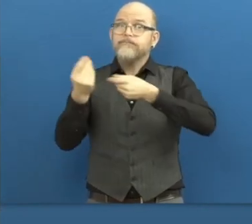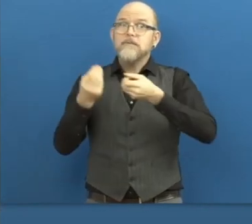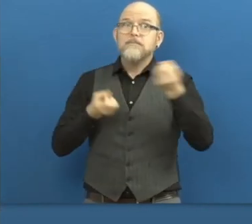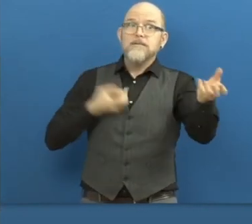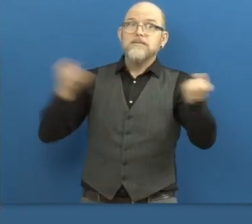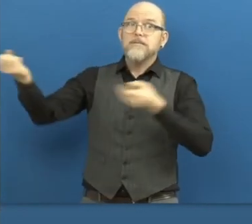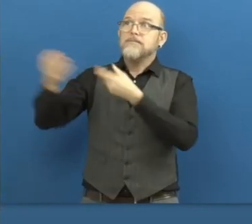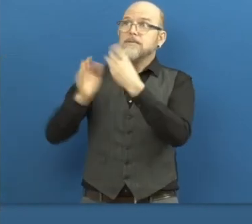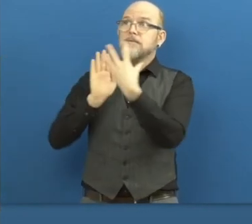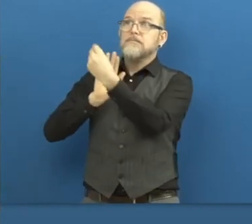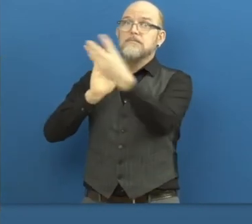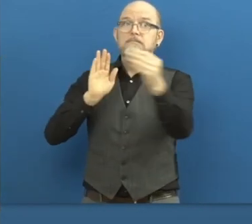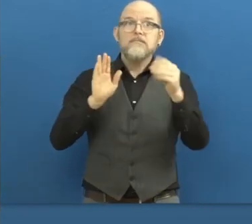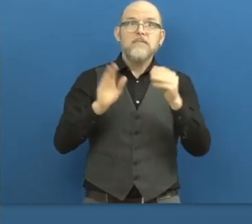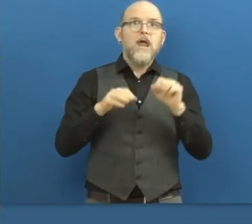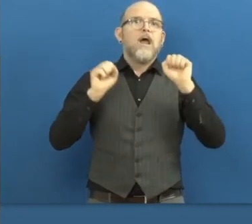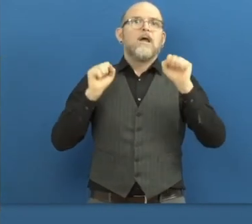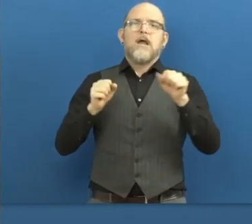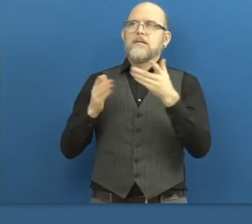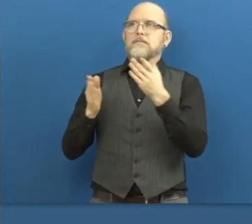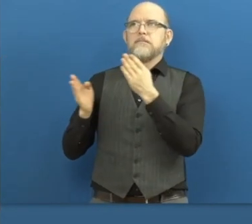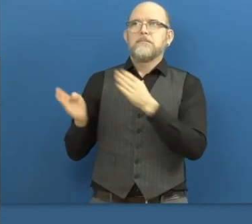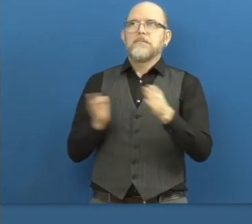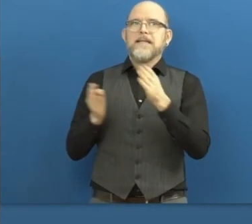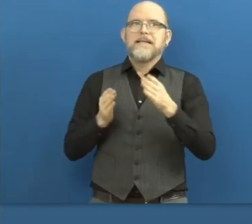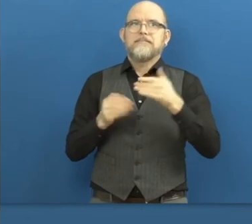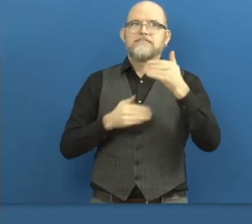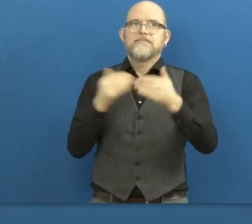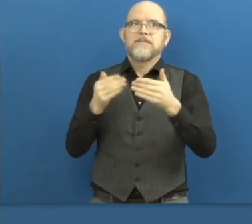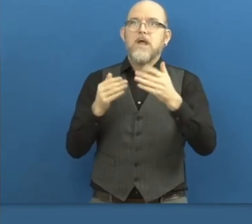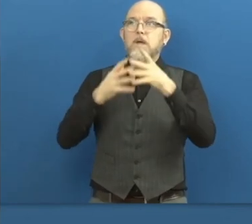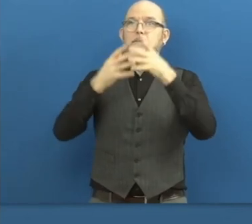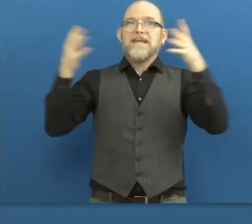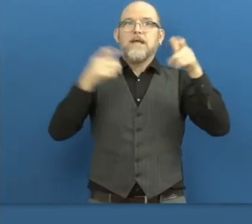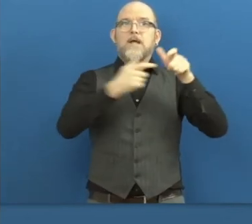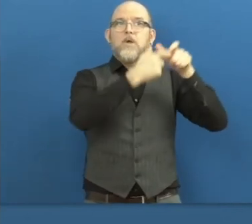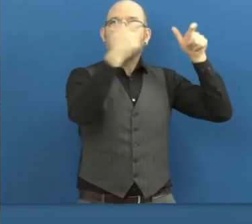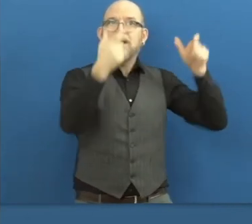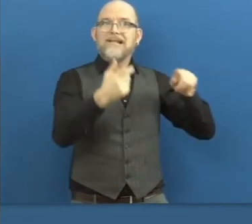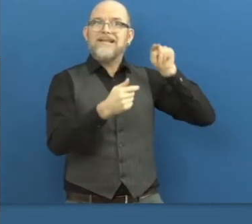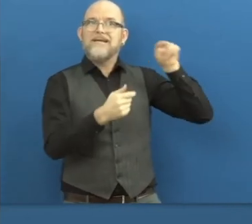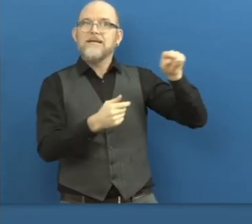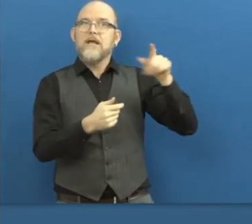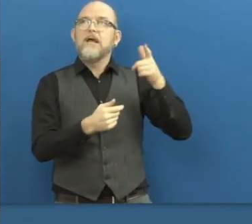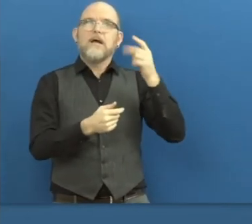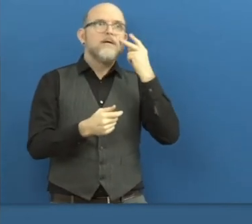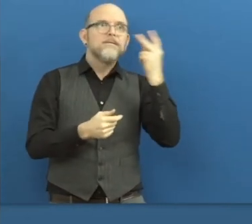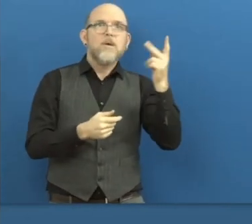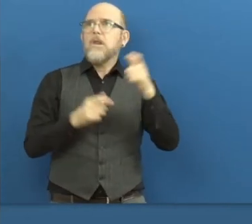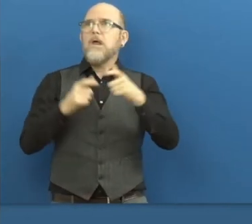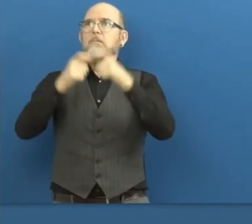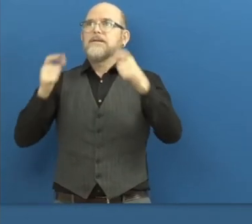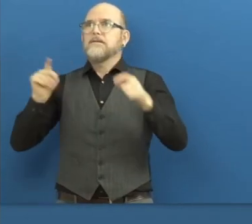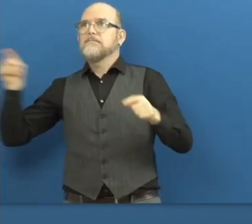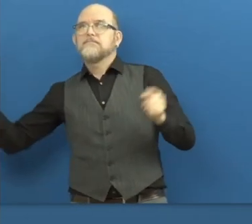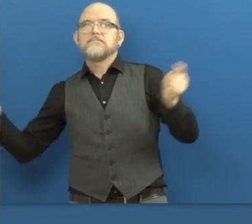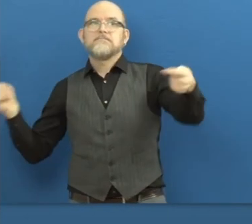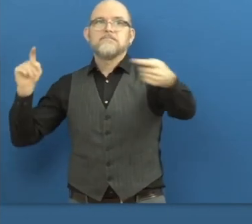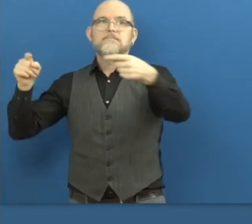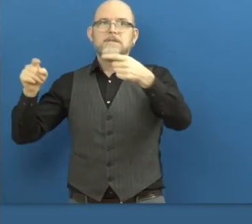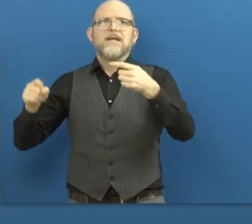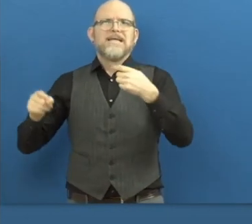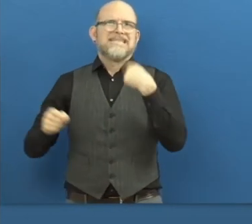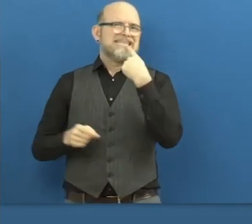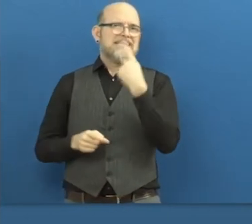have multiple locations around the world. So I think it helps them get their message together in a very effective way.